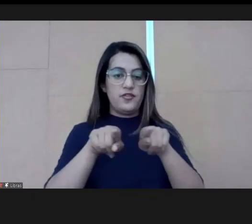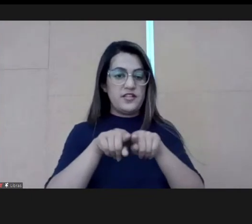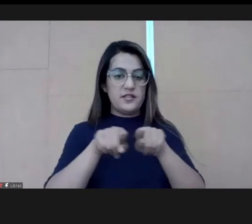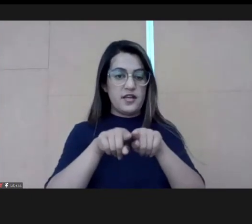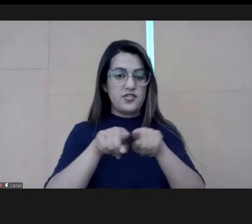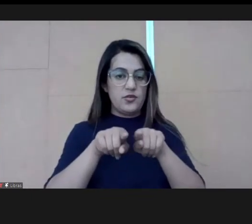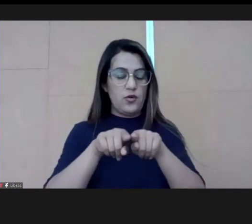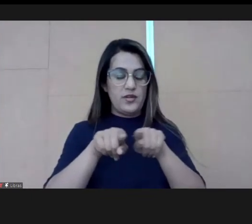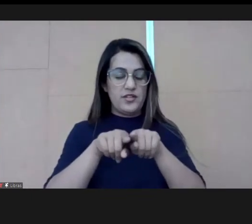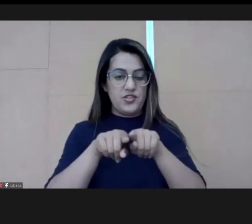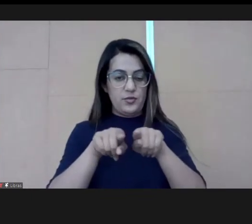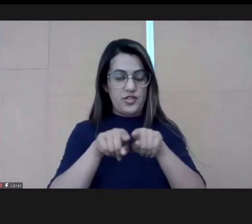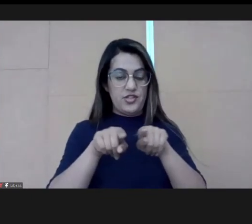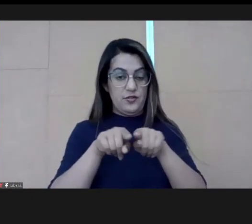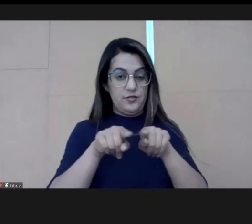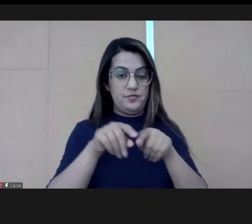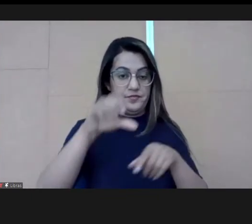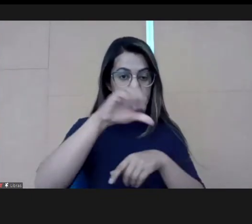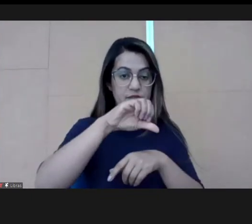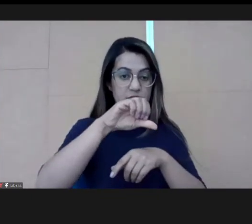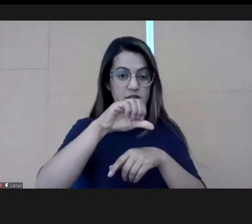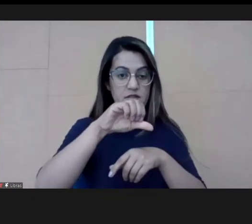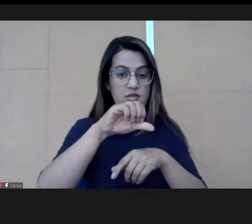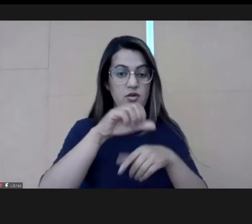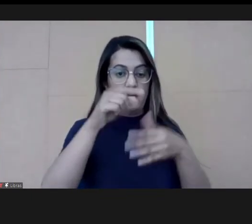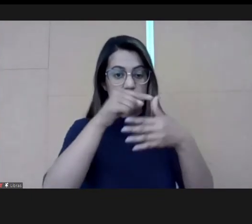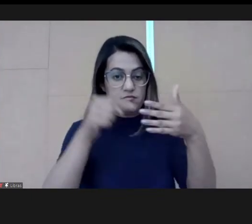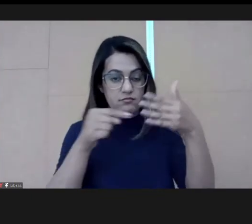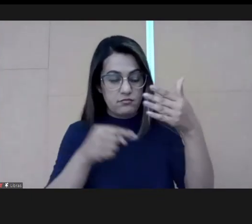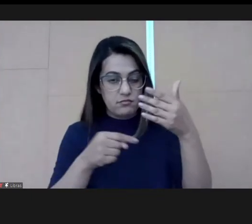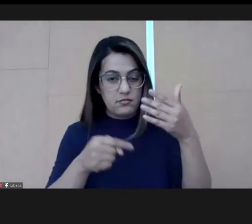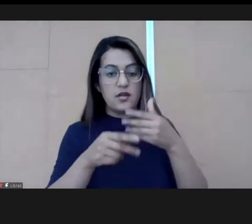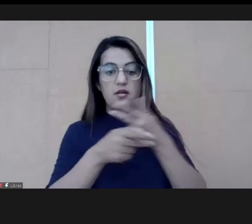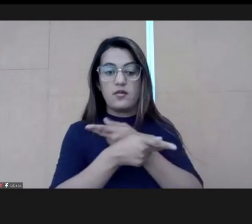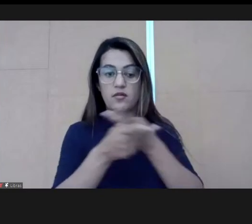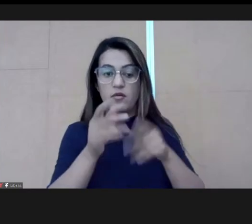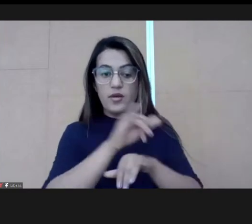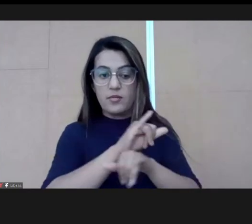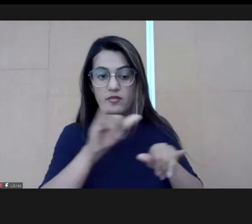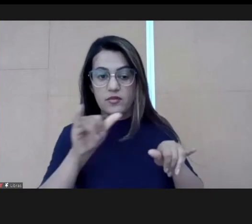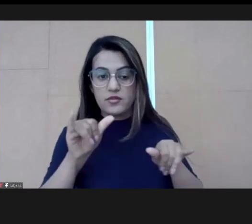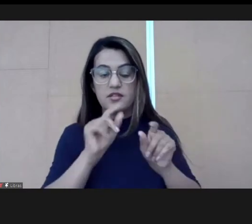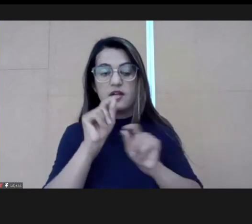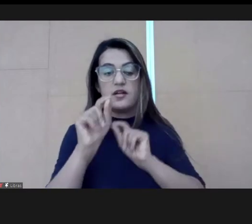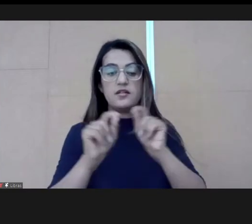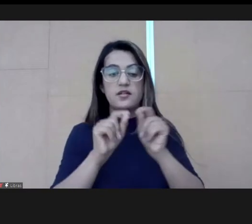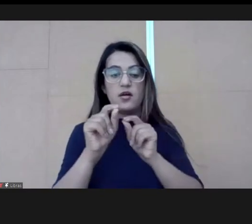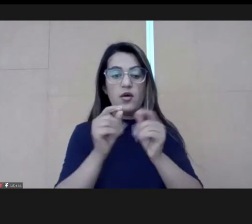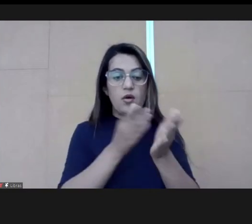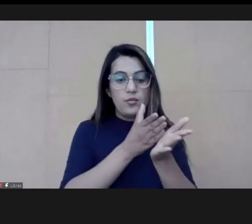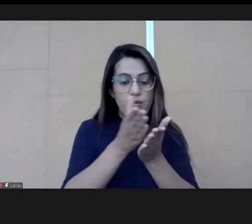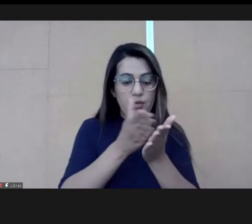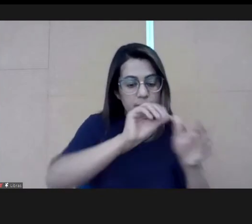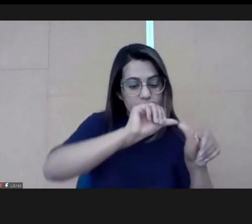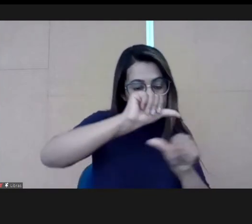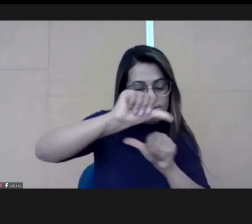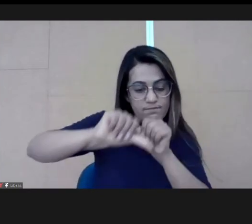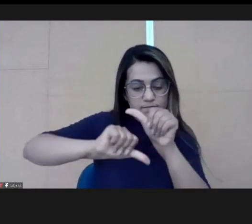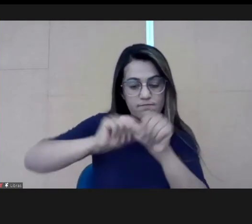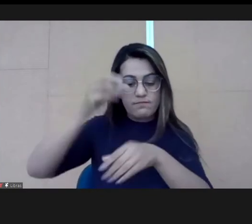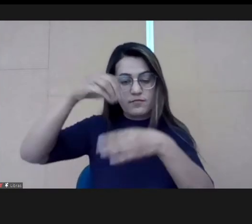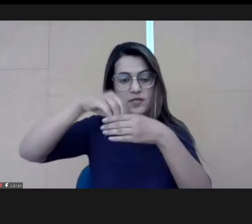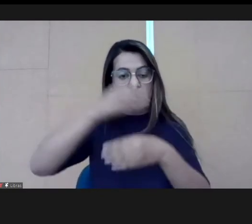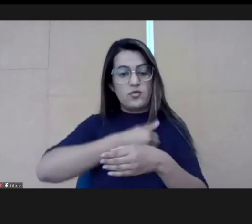is to continue the treatment of these 9,000 executives. These are the conductors of the